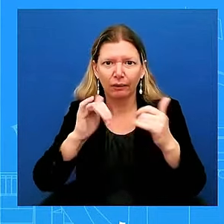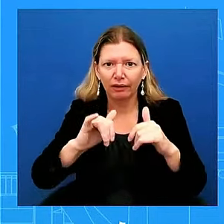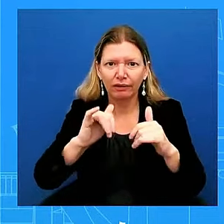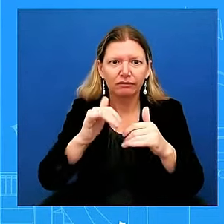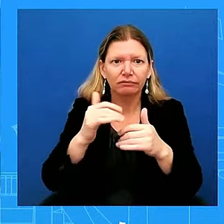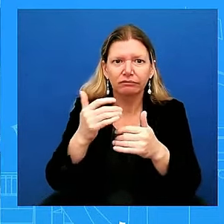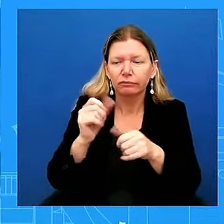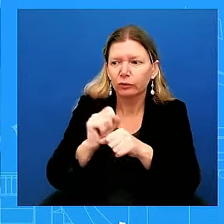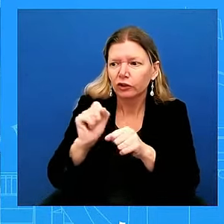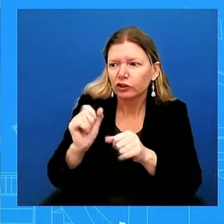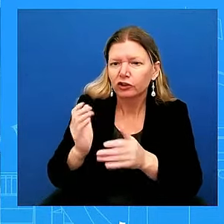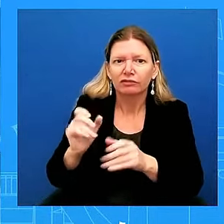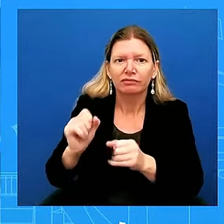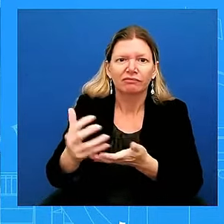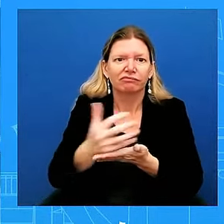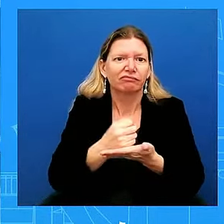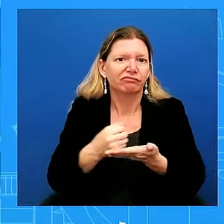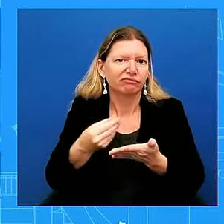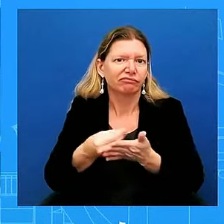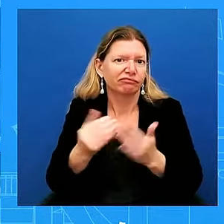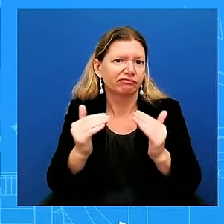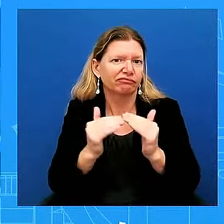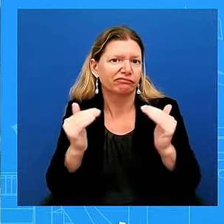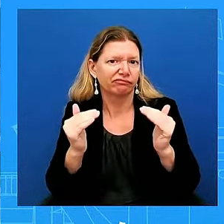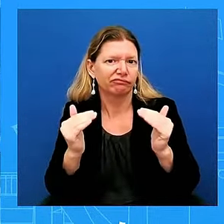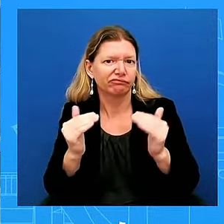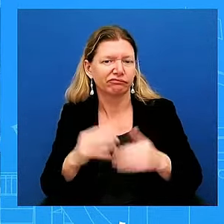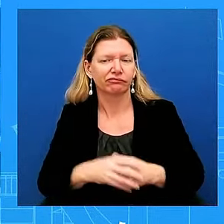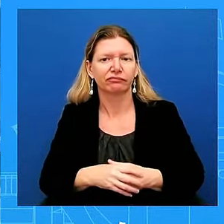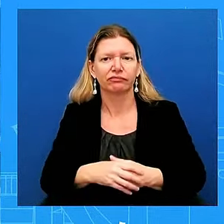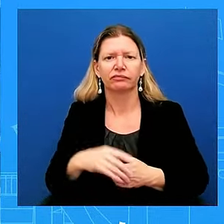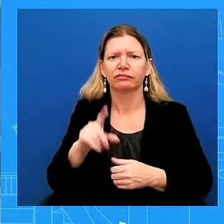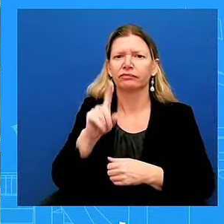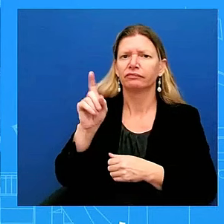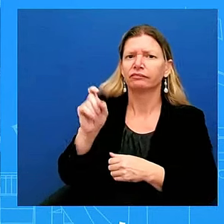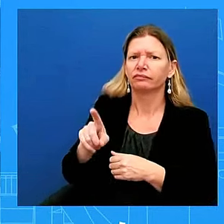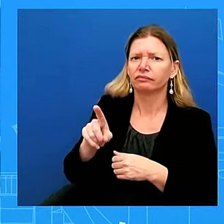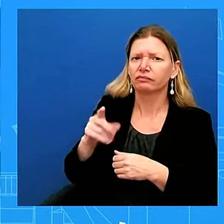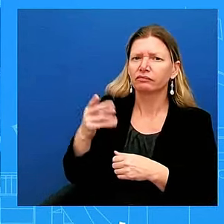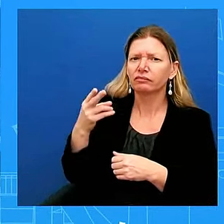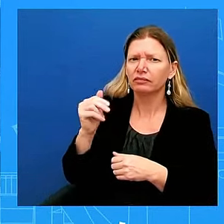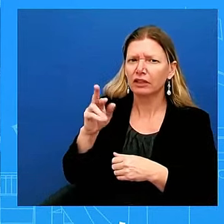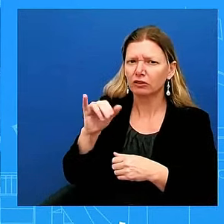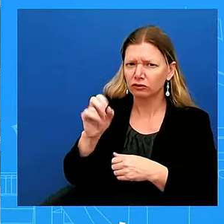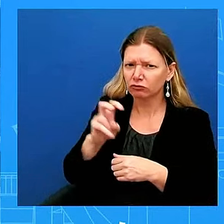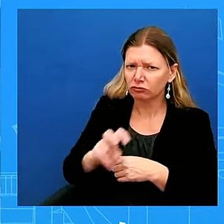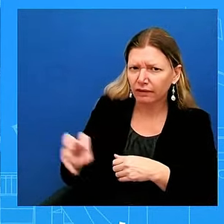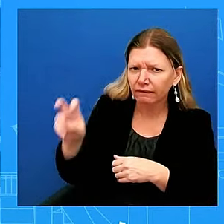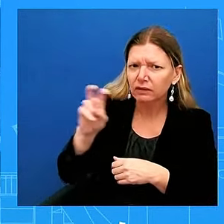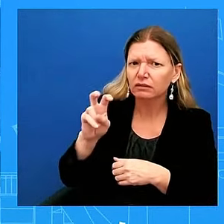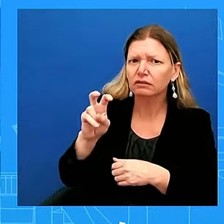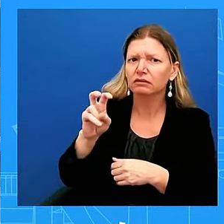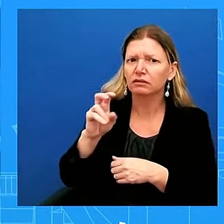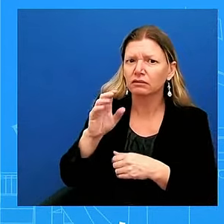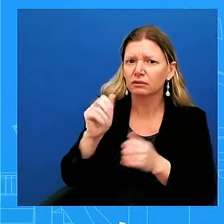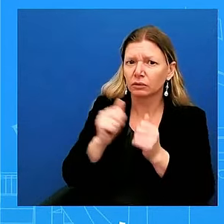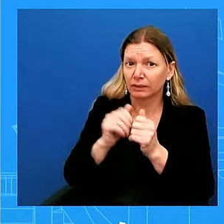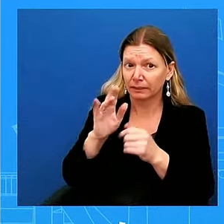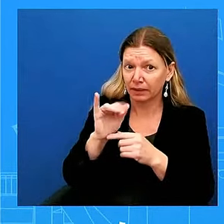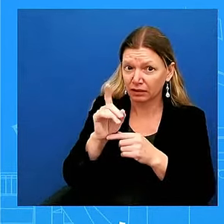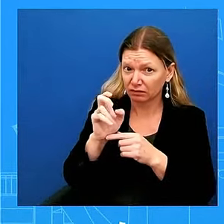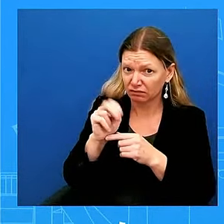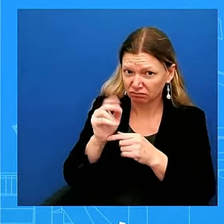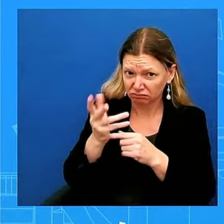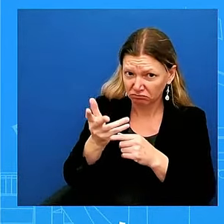tomorrow's travel. Why isn't Harris traveling with Biden's, and she will be going to North Carolina, as you said, in the coming days? Well, she's going to Georgia.